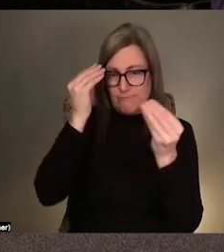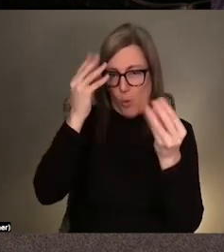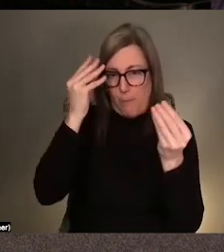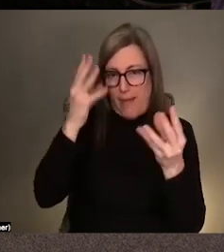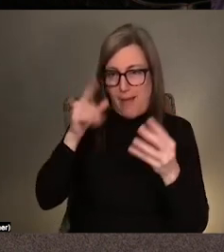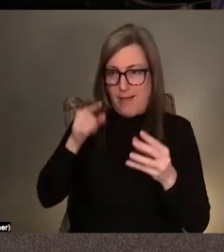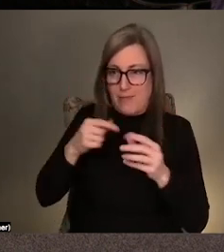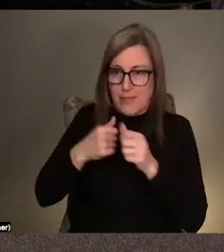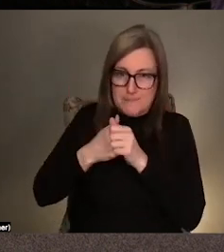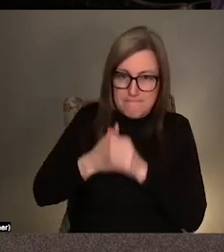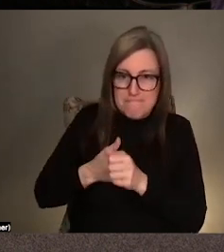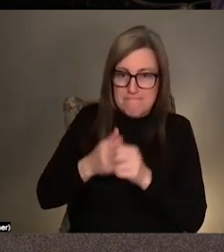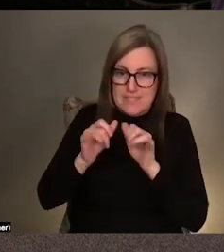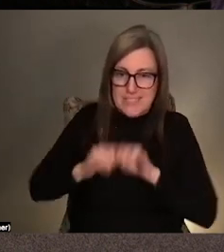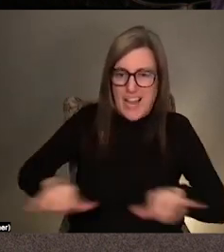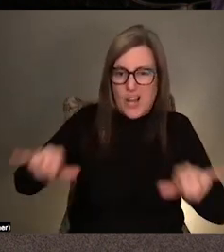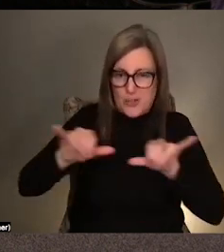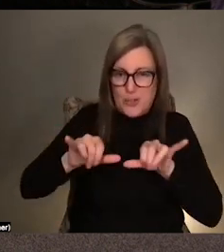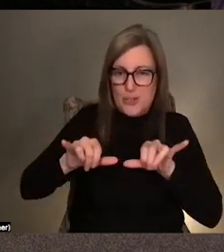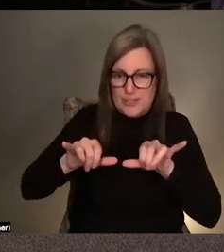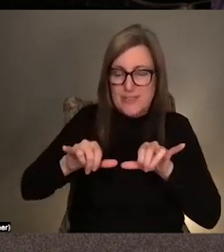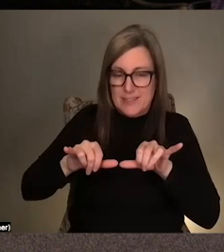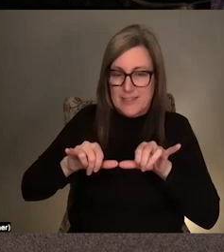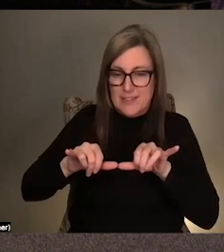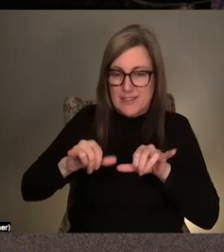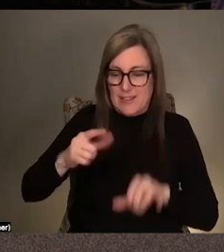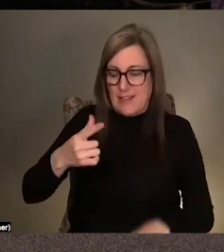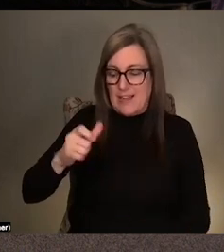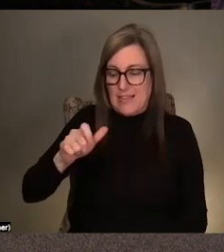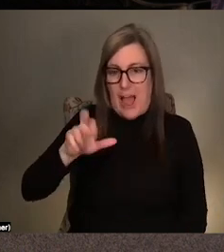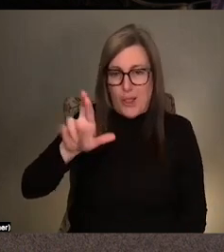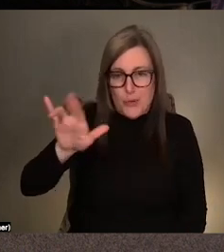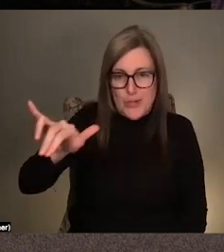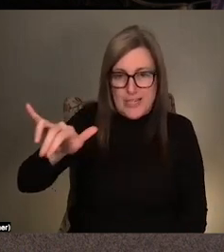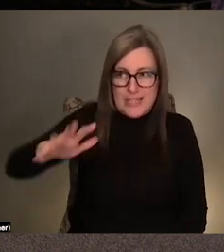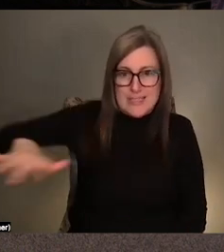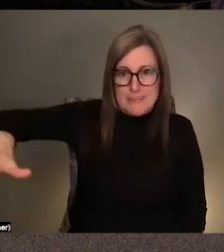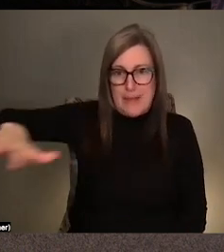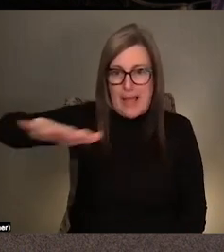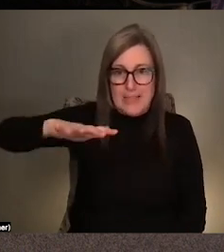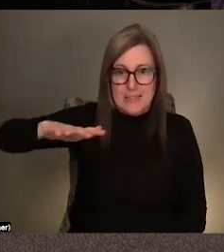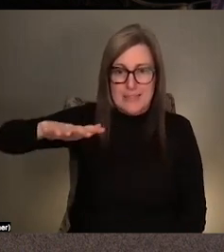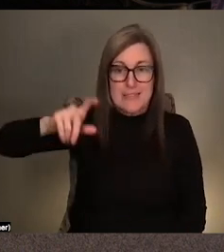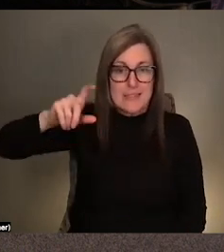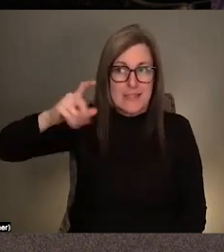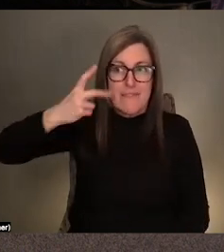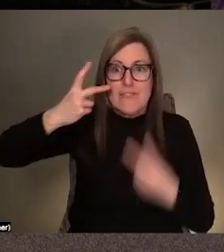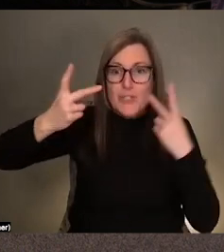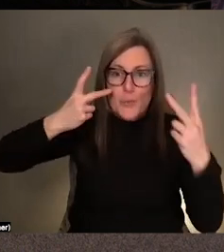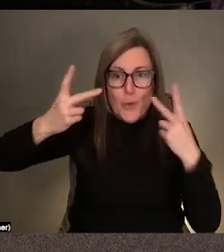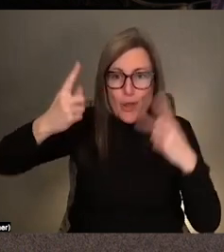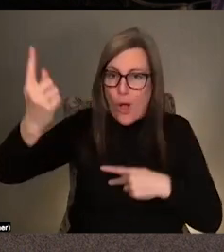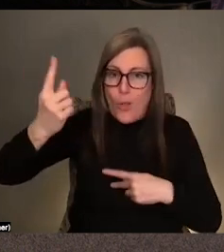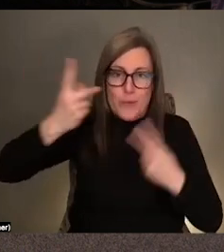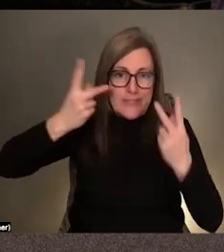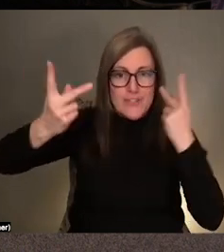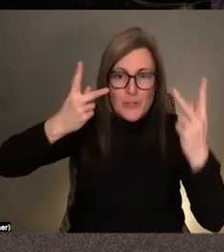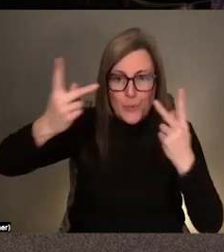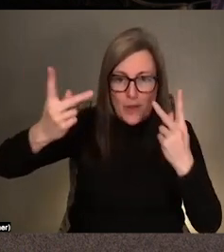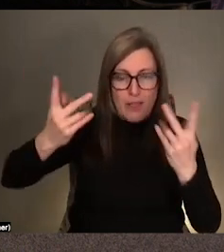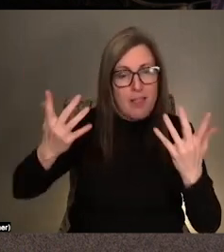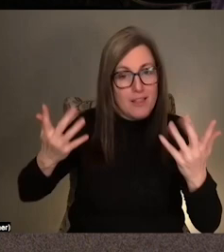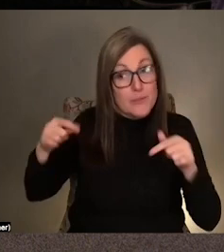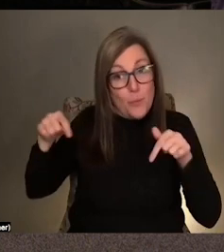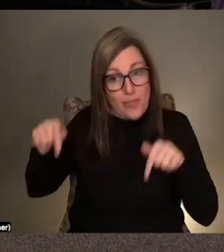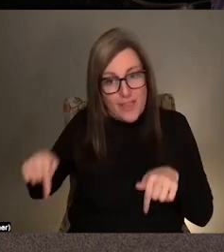you know, in a gallery space that, you know, the visual is not the primary or default way of of